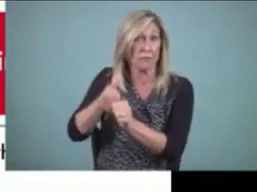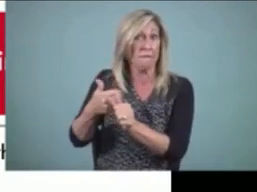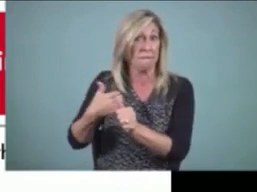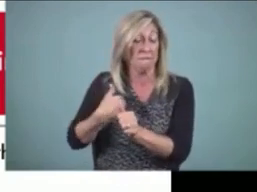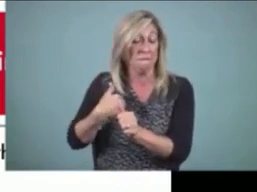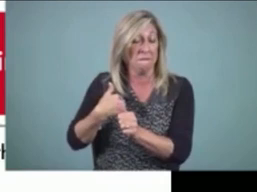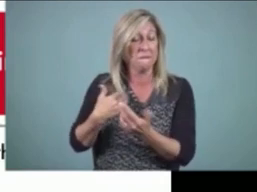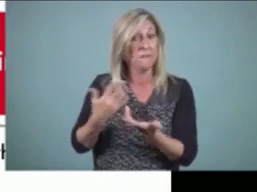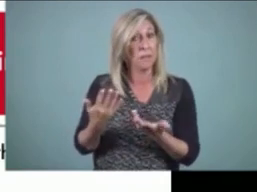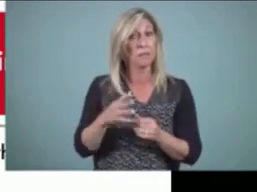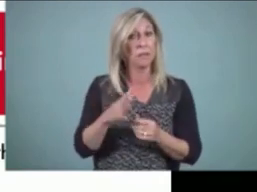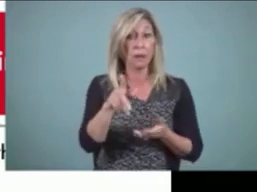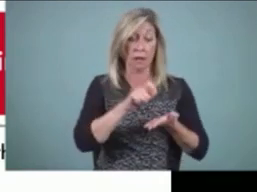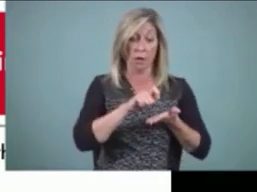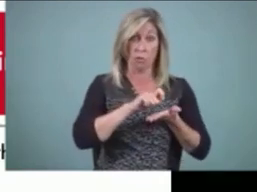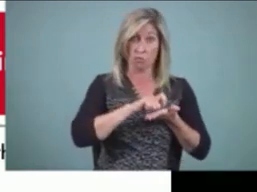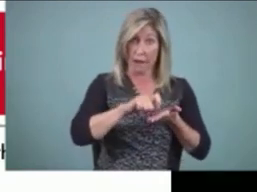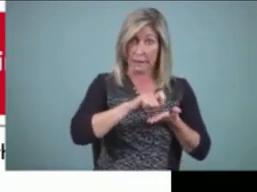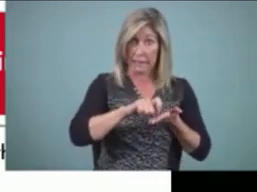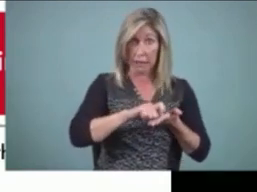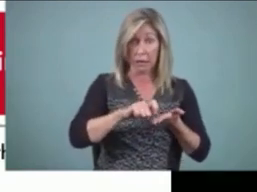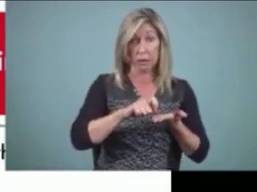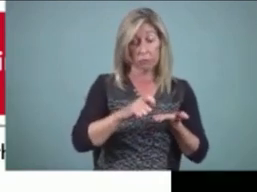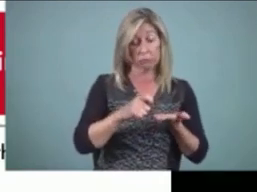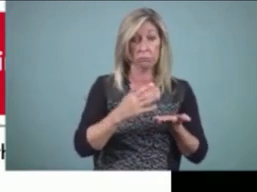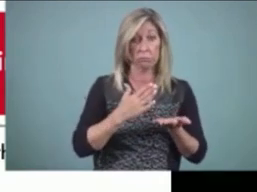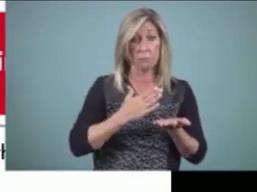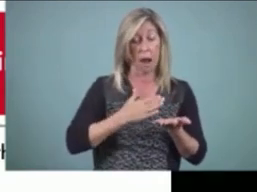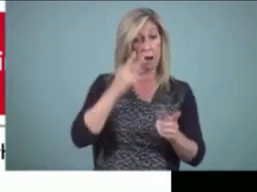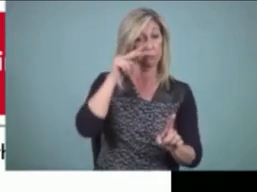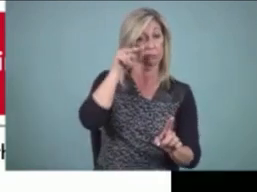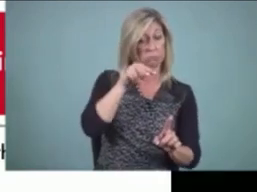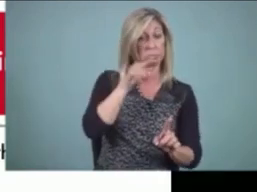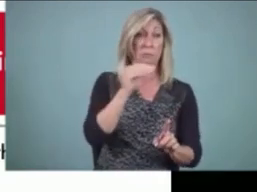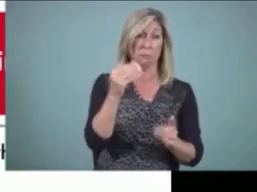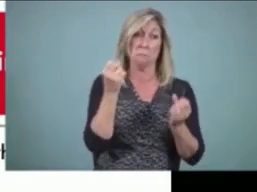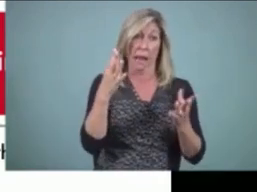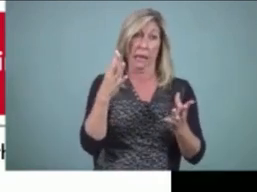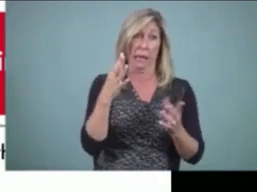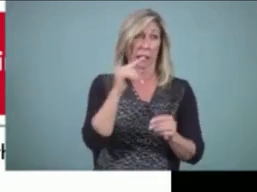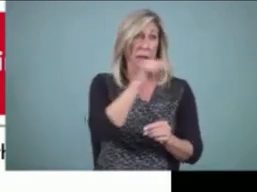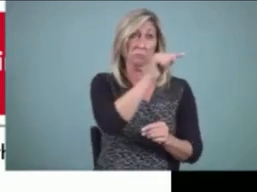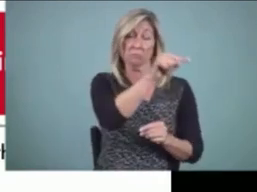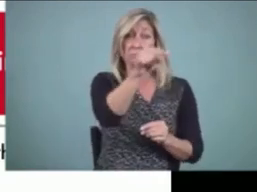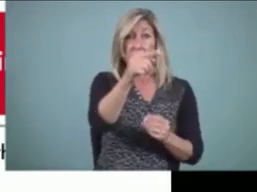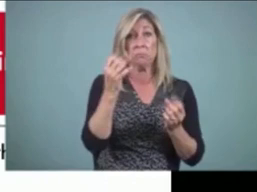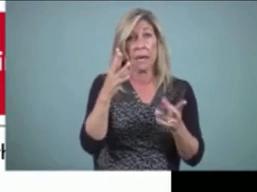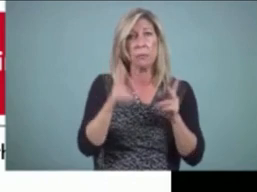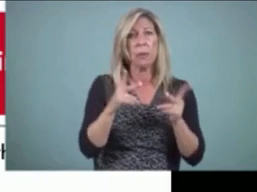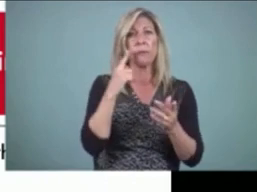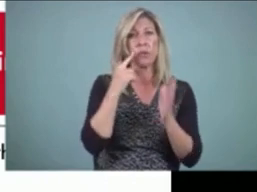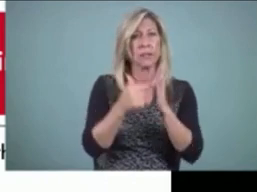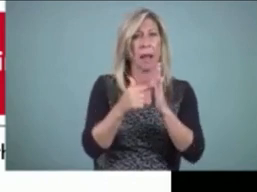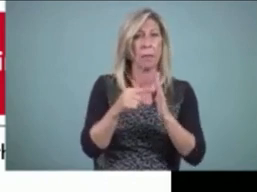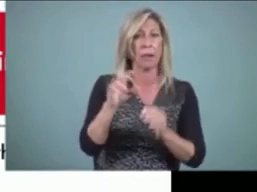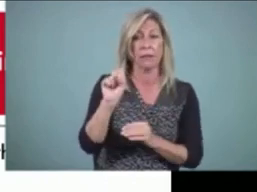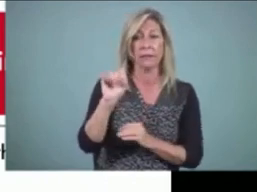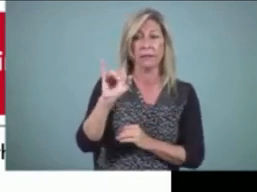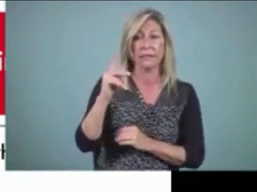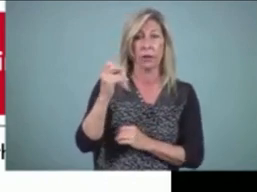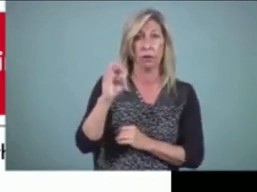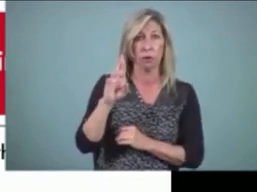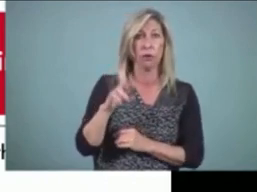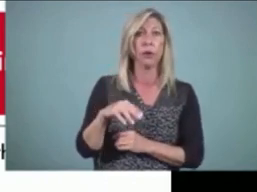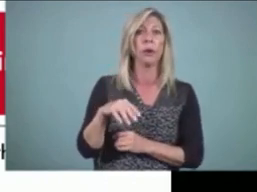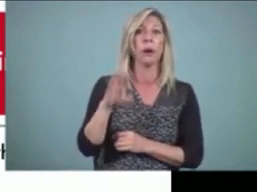not just by me, but as a lot of people who've written about it, and I'm quoting Singer and Bashir here, that